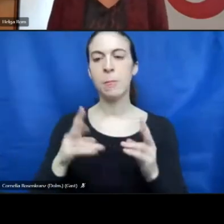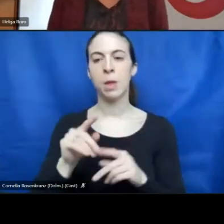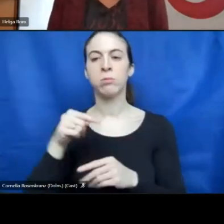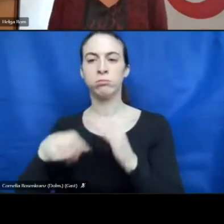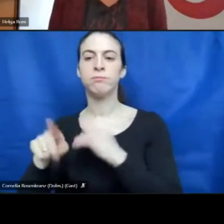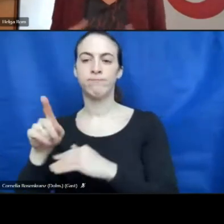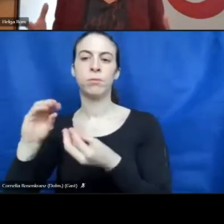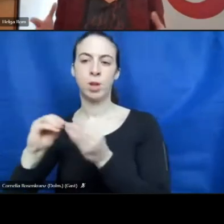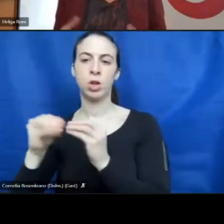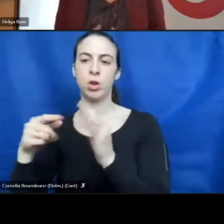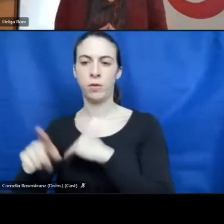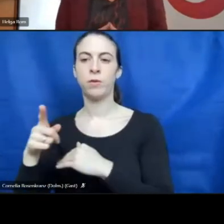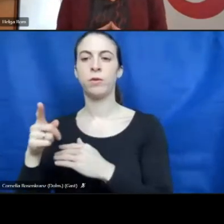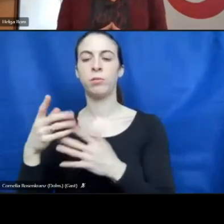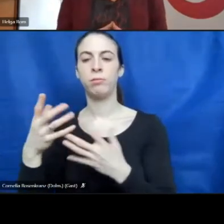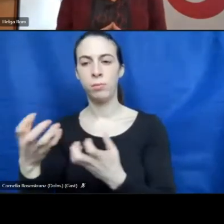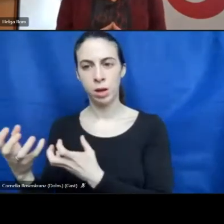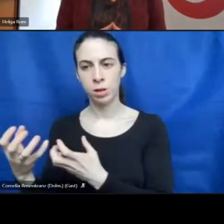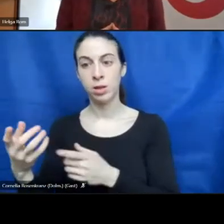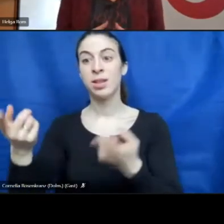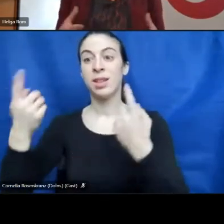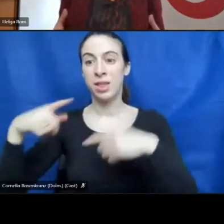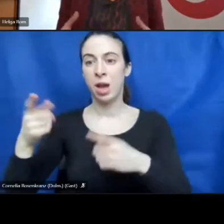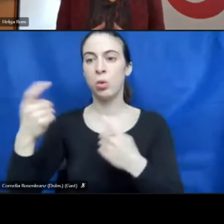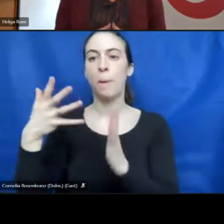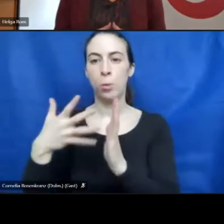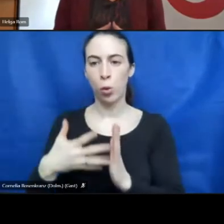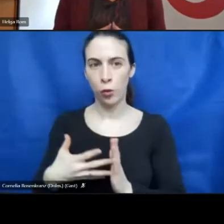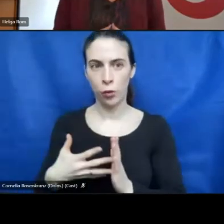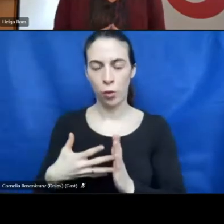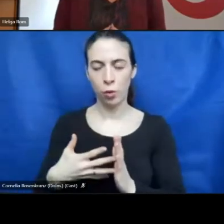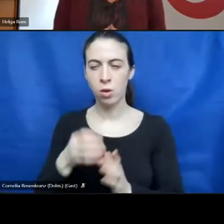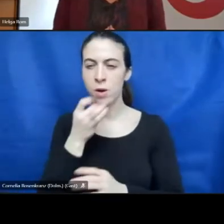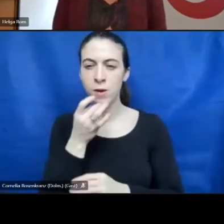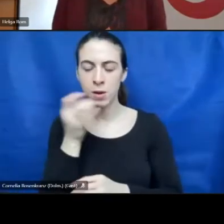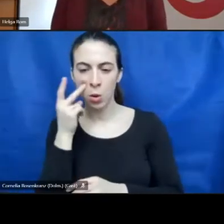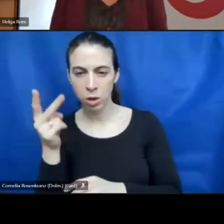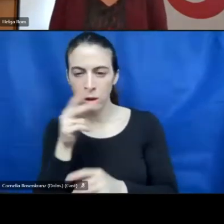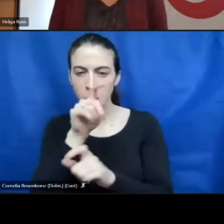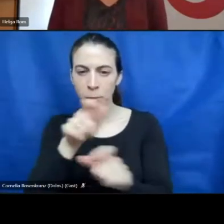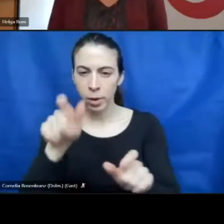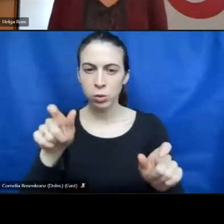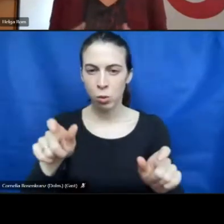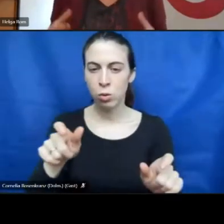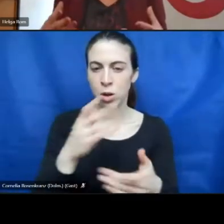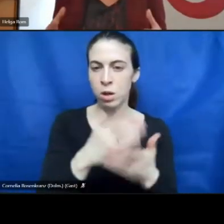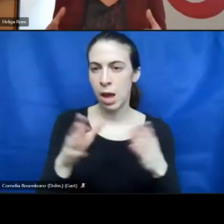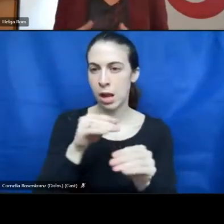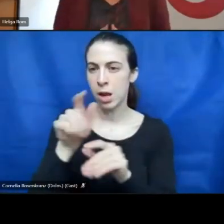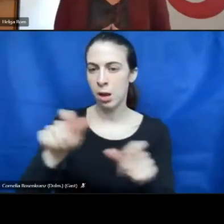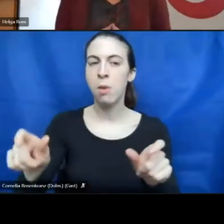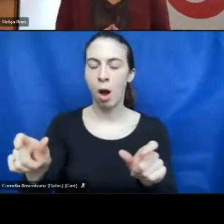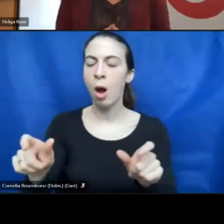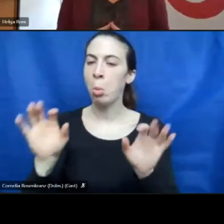the training shops. Then there starts the examination where we see that the participant has